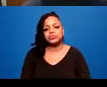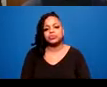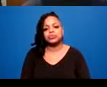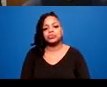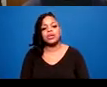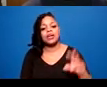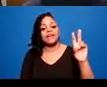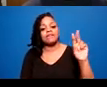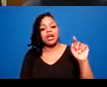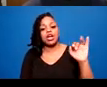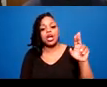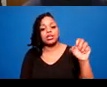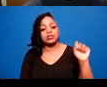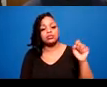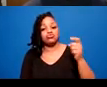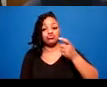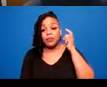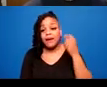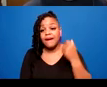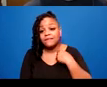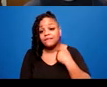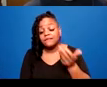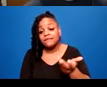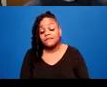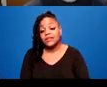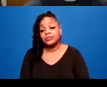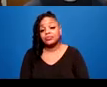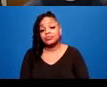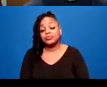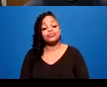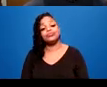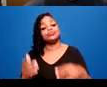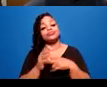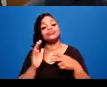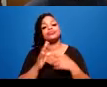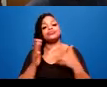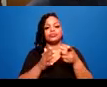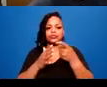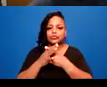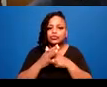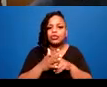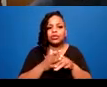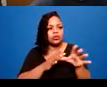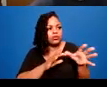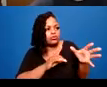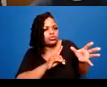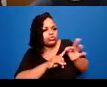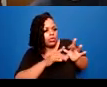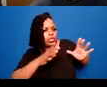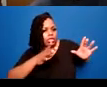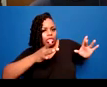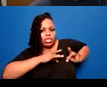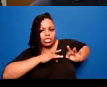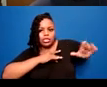is when you start to absorb other people's trauma as your own, which happens when you're an